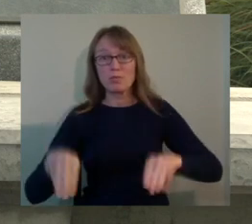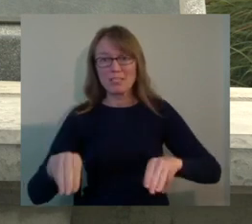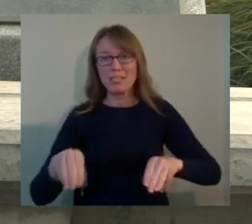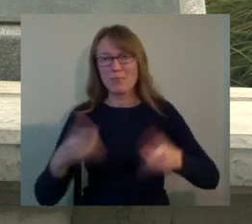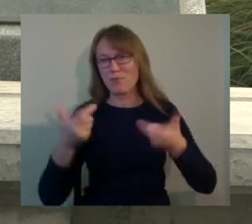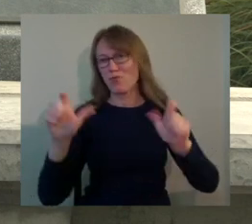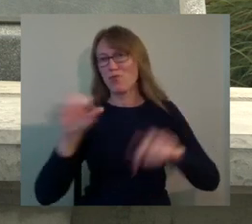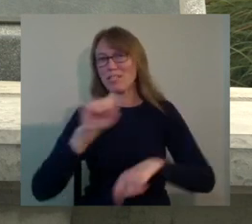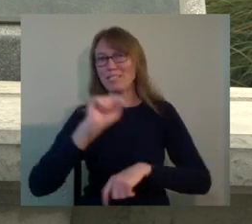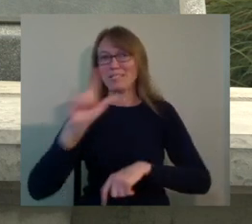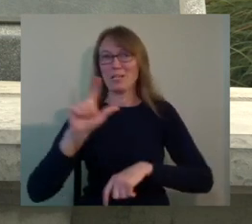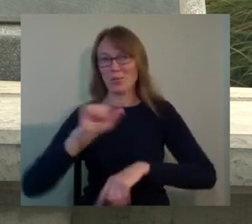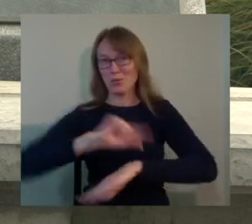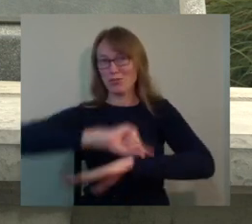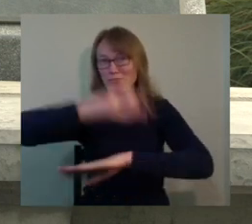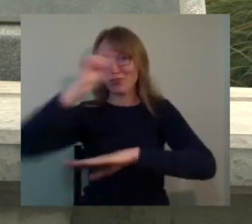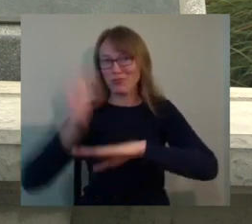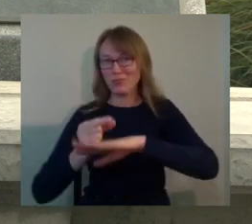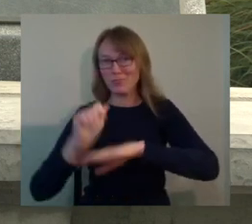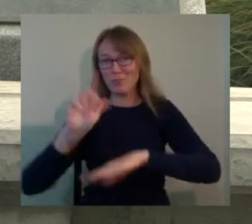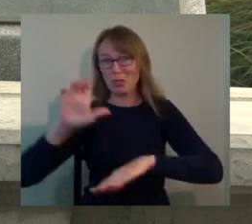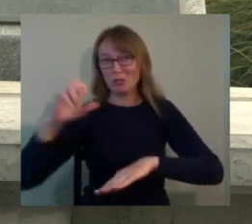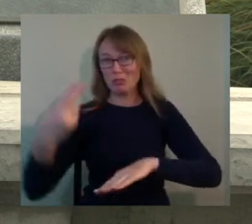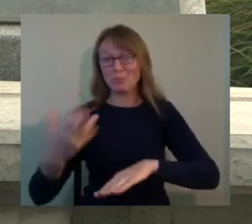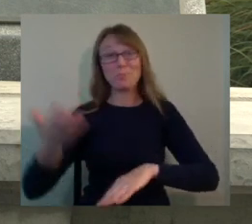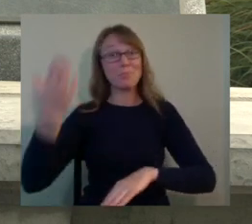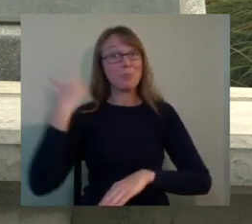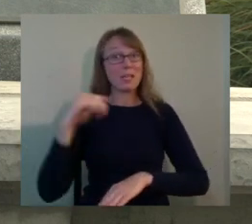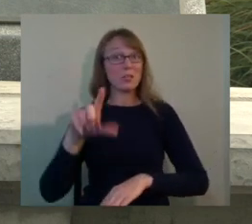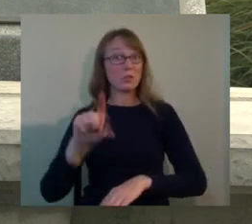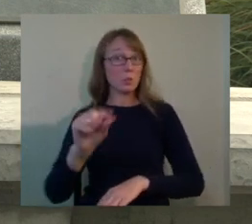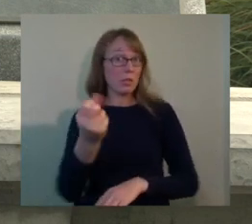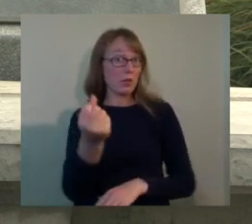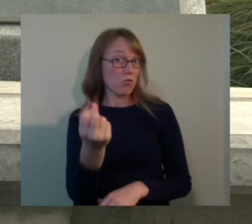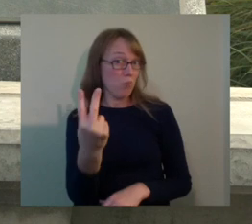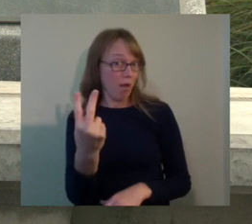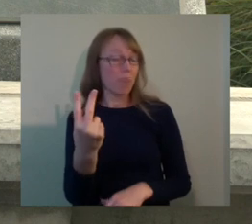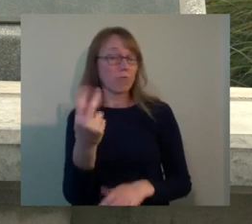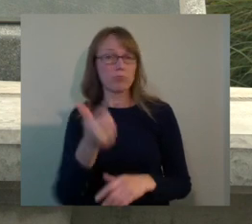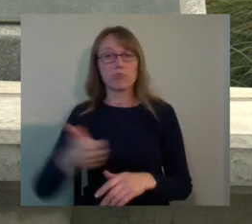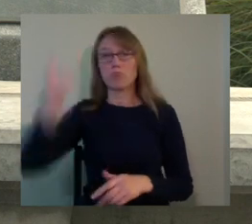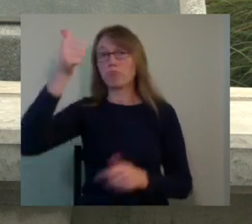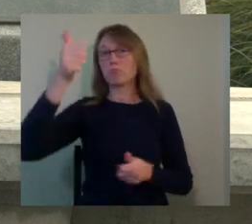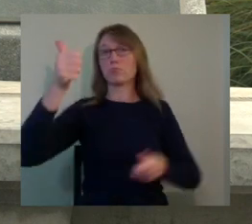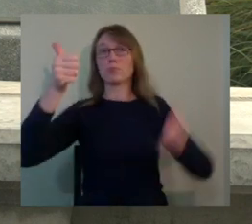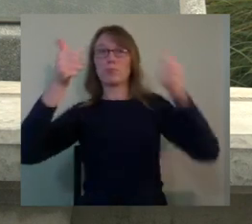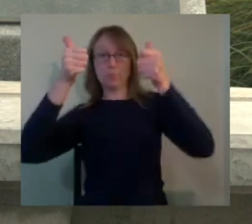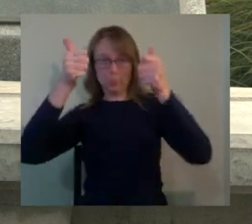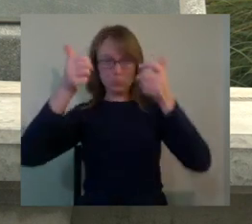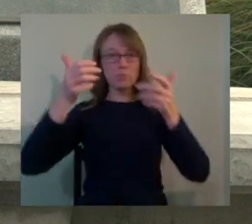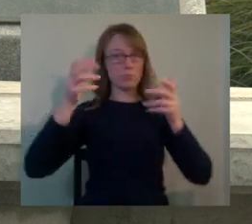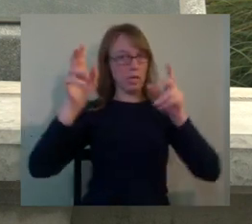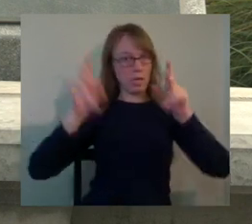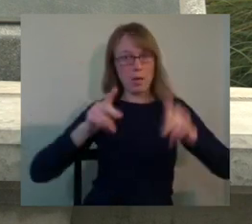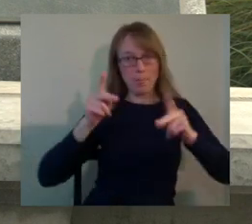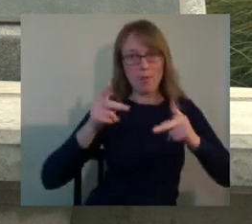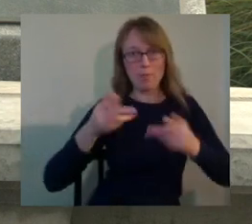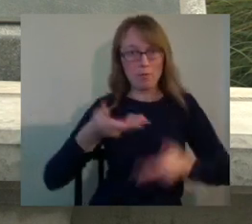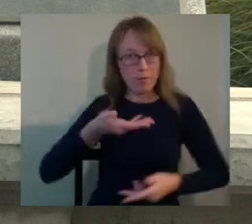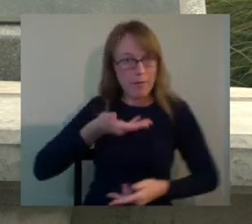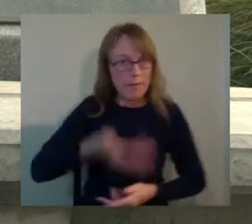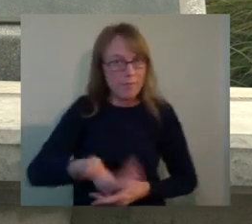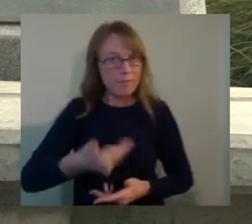2012, the Powers That Be invited me to set up a group of